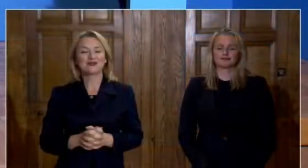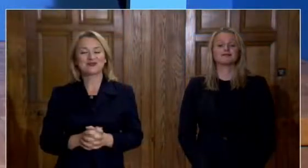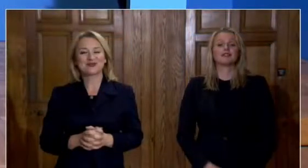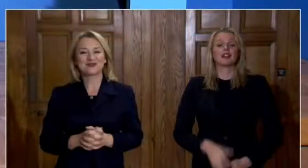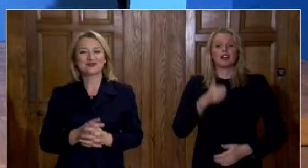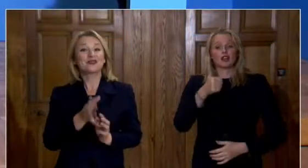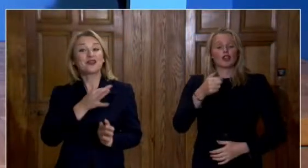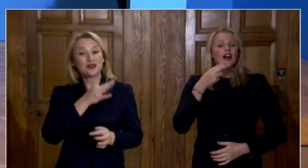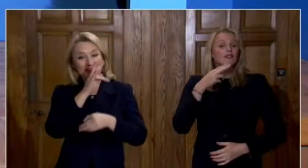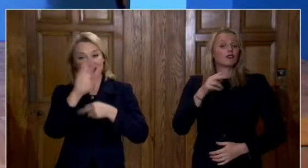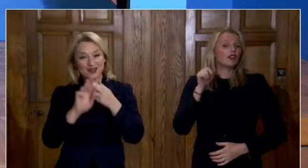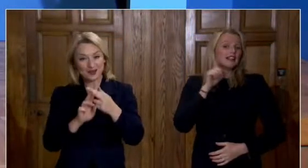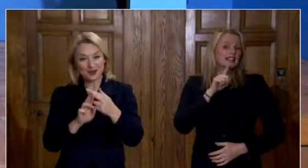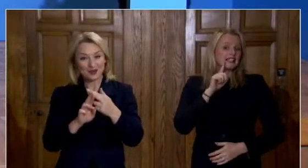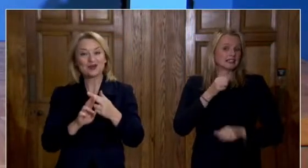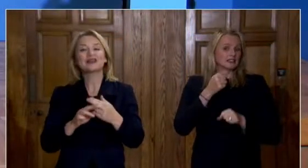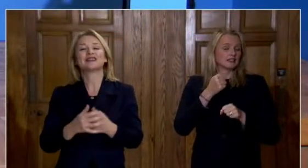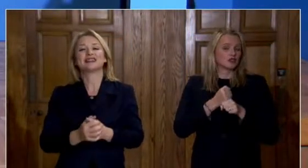Good afternoon, ladies and gentlemen.